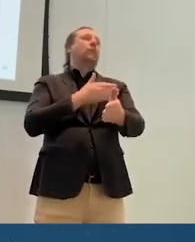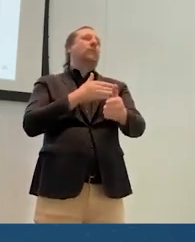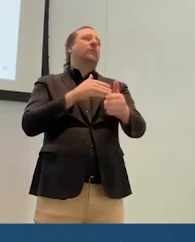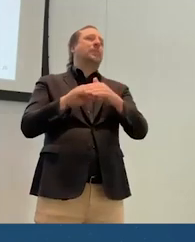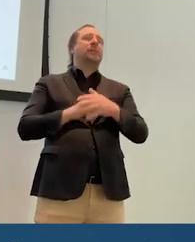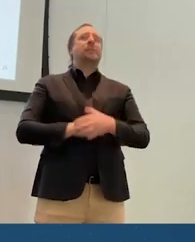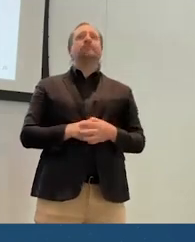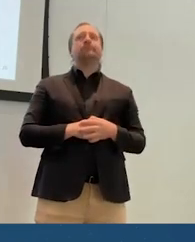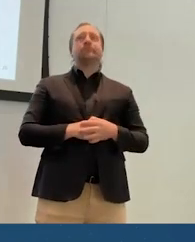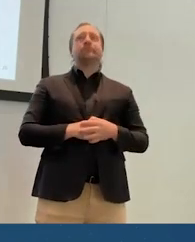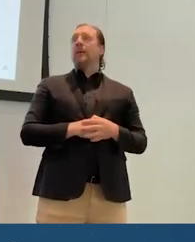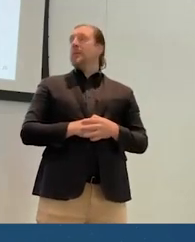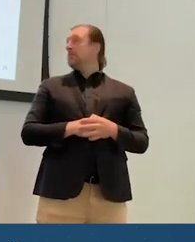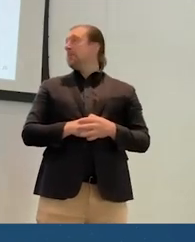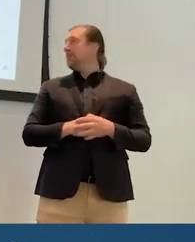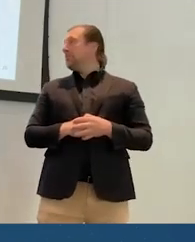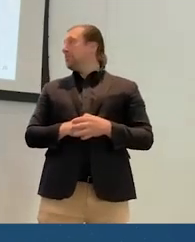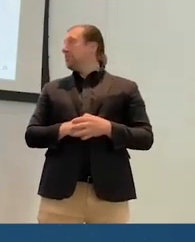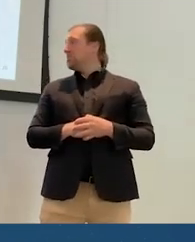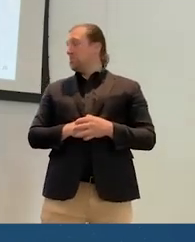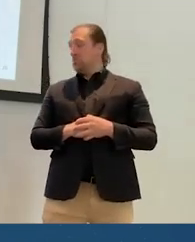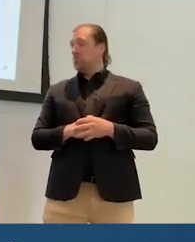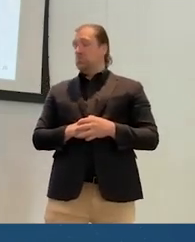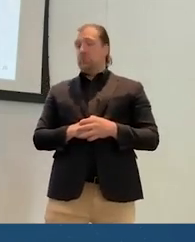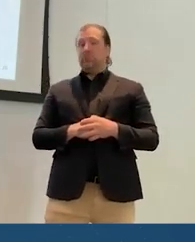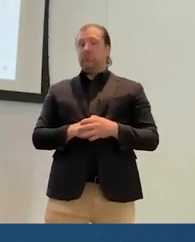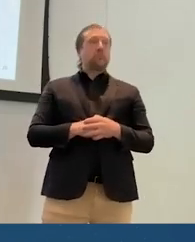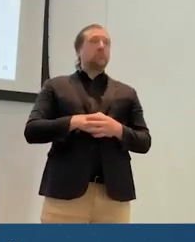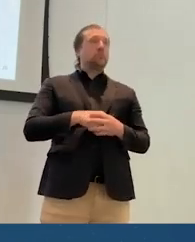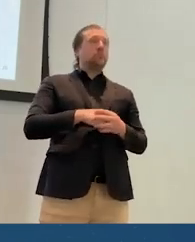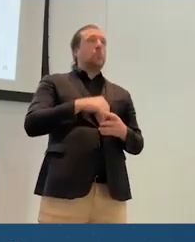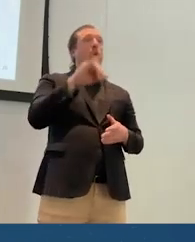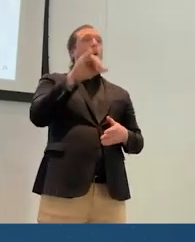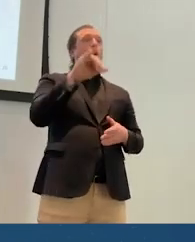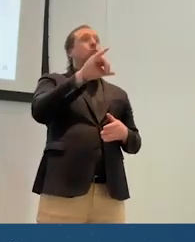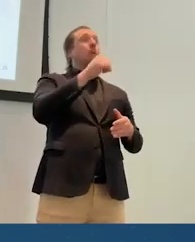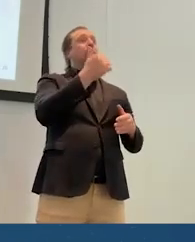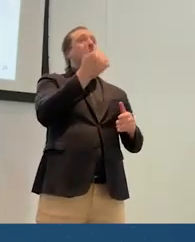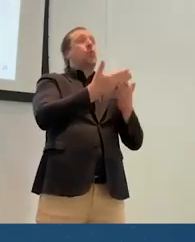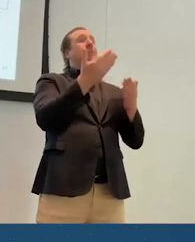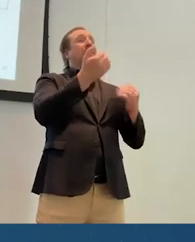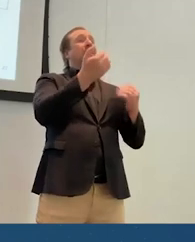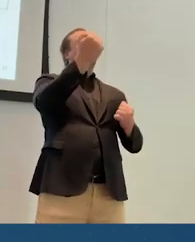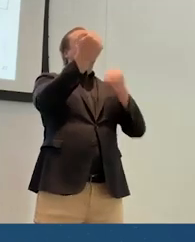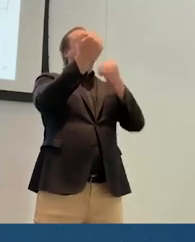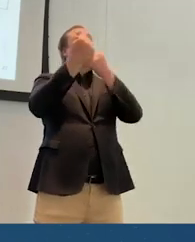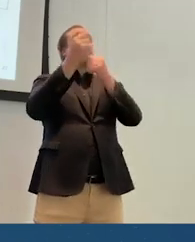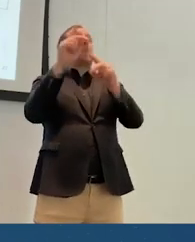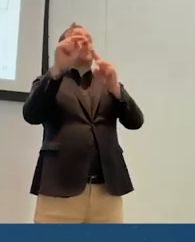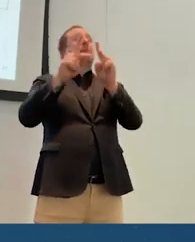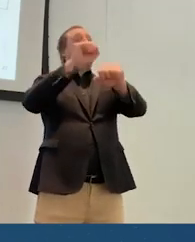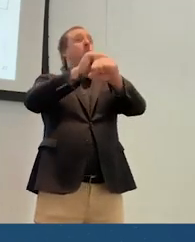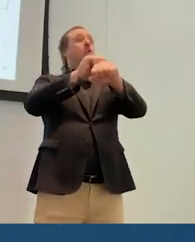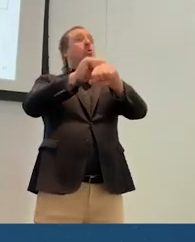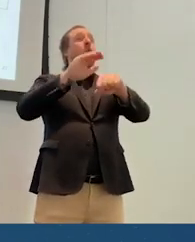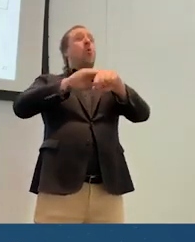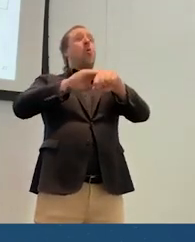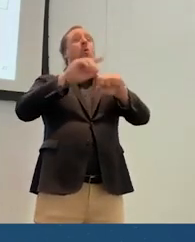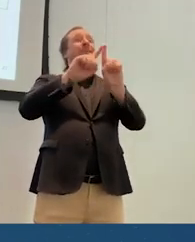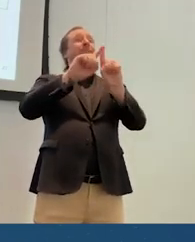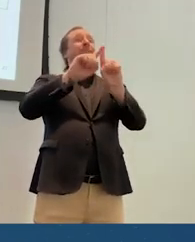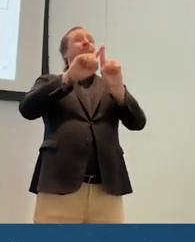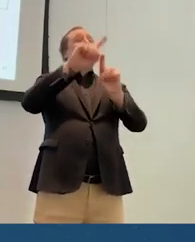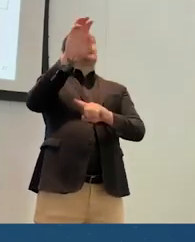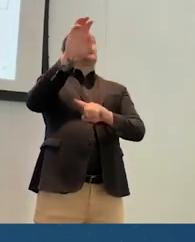We also have a number of things to support everybody else out there that's working on XR applications